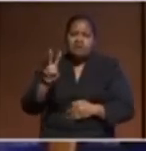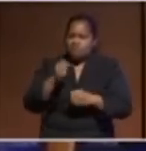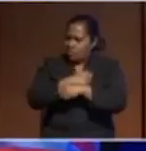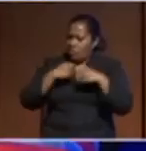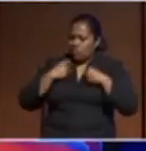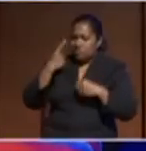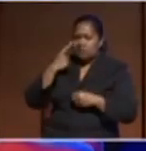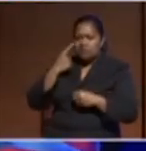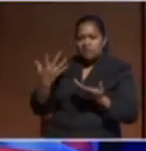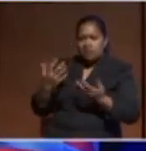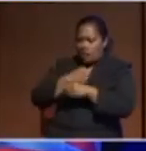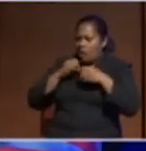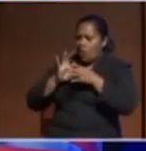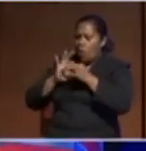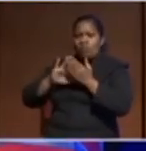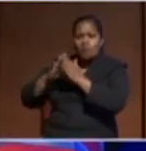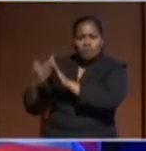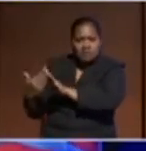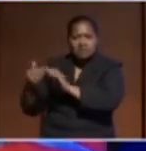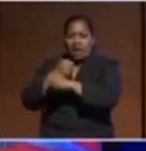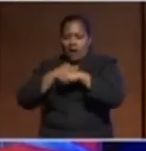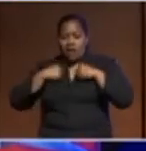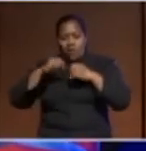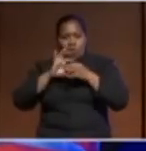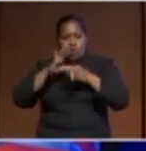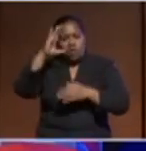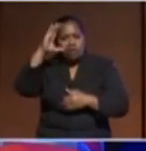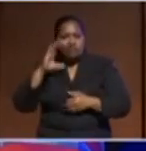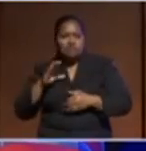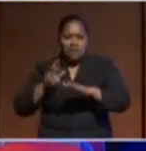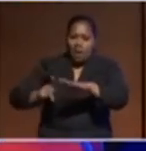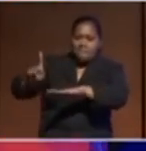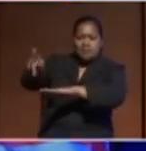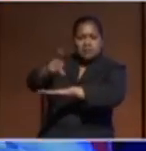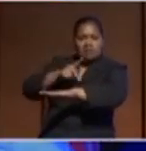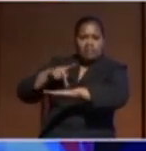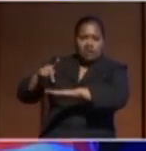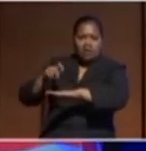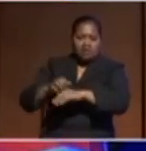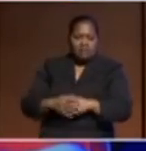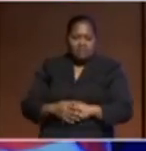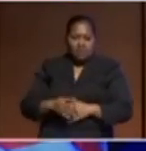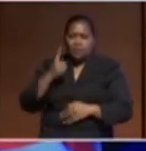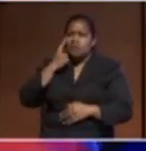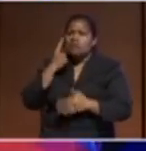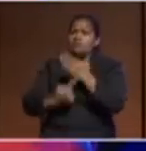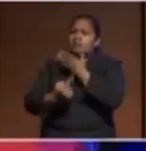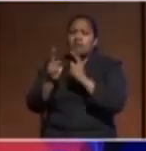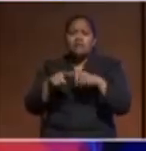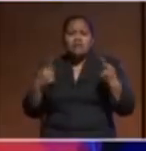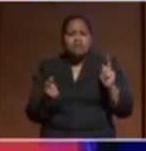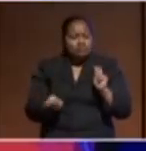in our own various countries for centuries. Because I know that things are changing. We're becoming